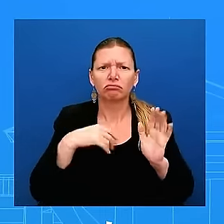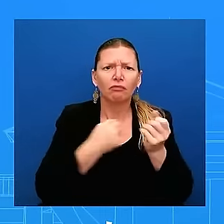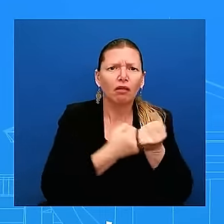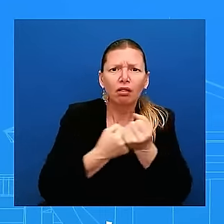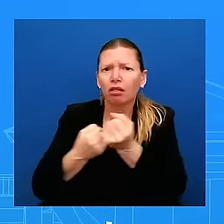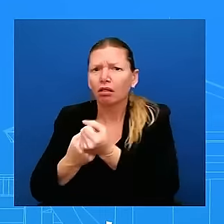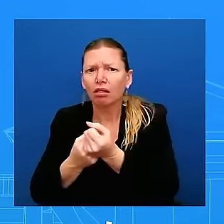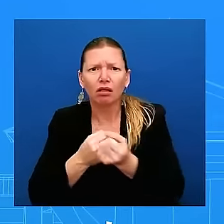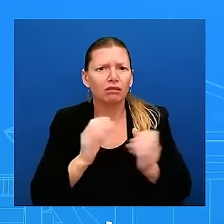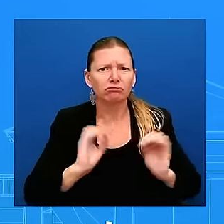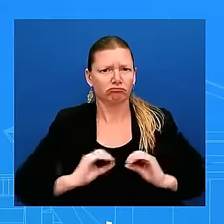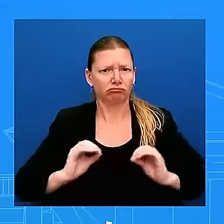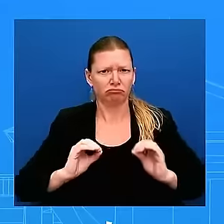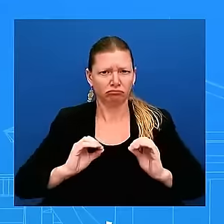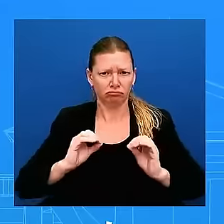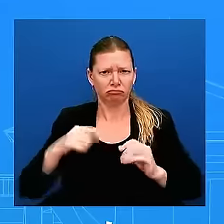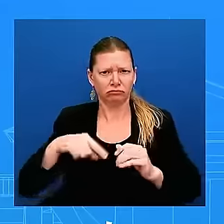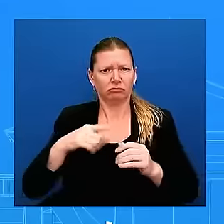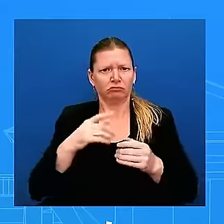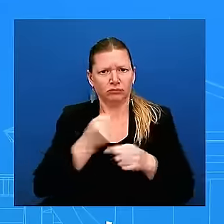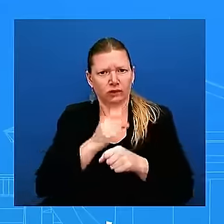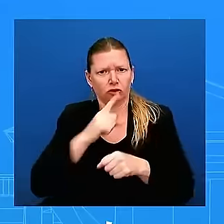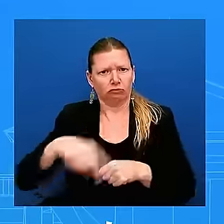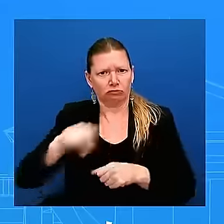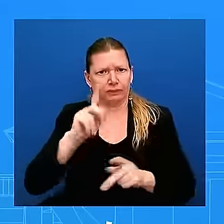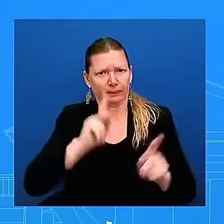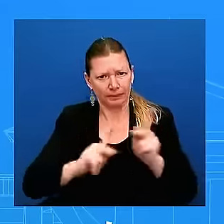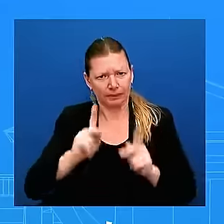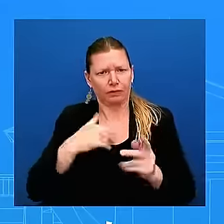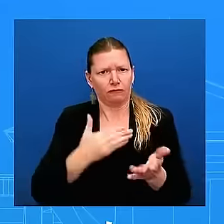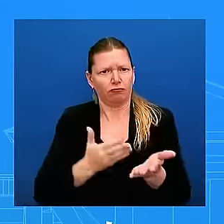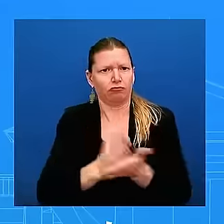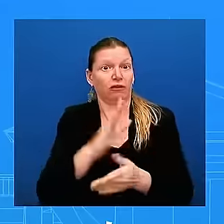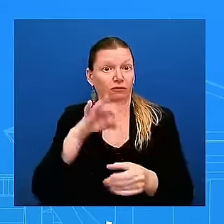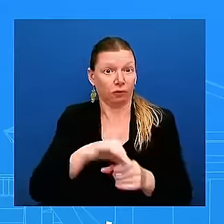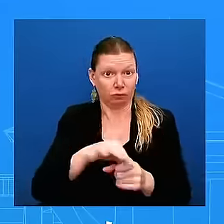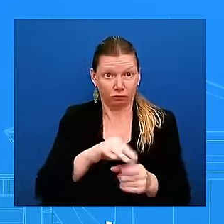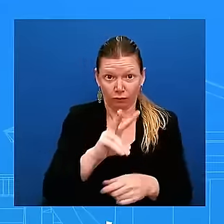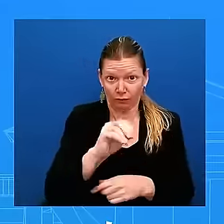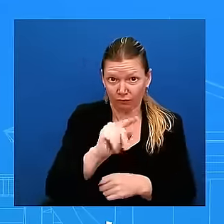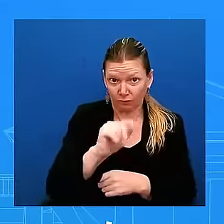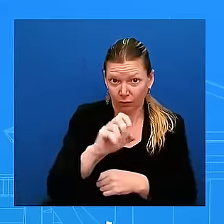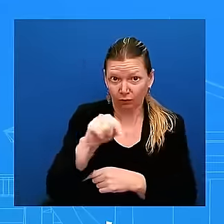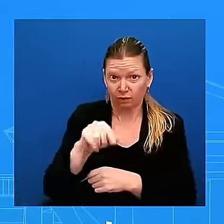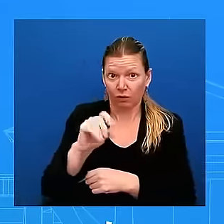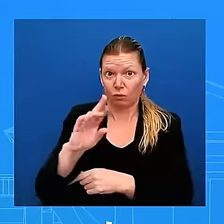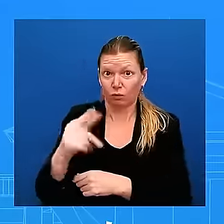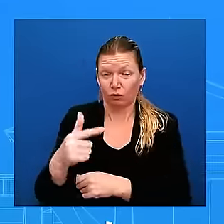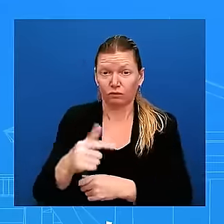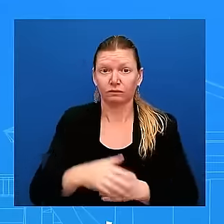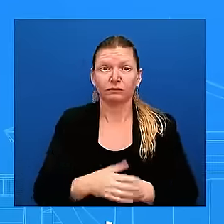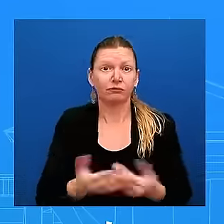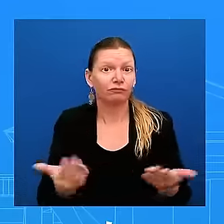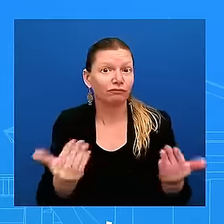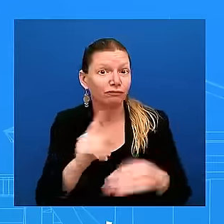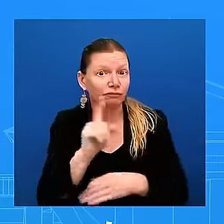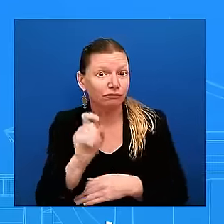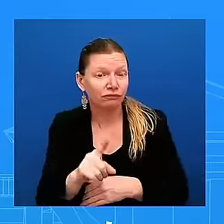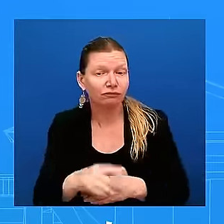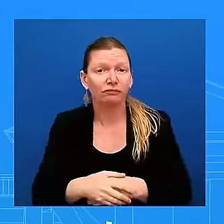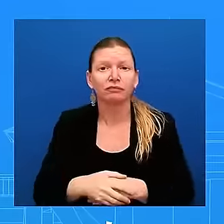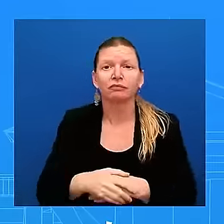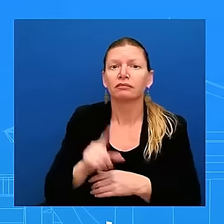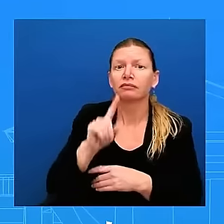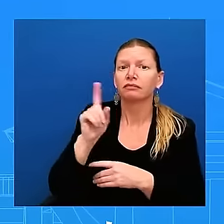um there has been uh an outbreak of exploiting pagers in Lebanon does the White House have an understanding of whether Israel is responsible